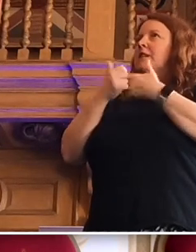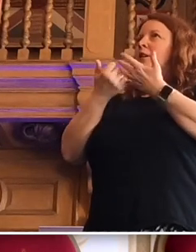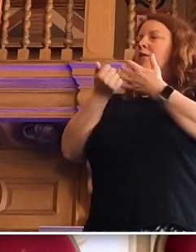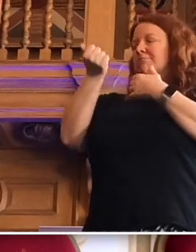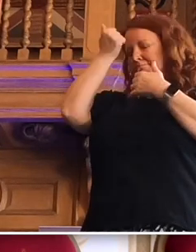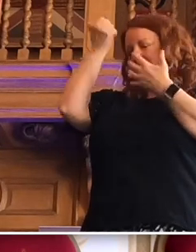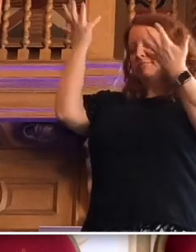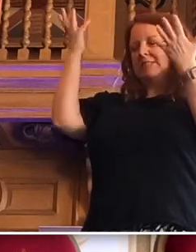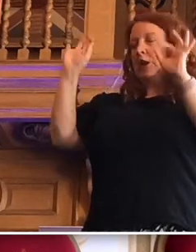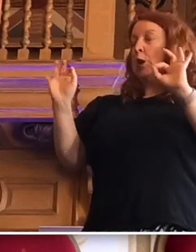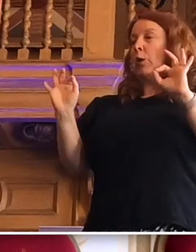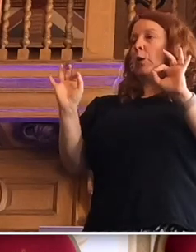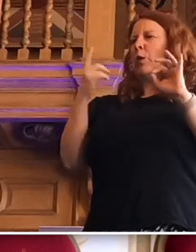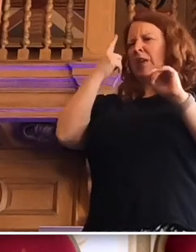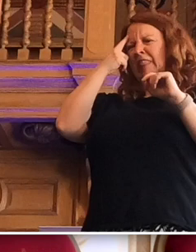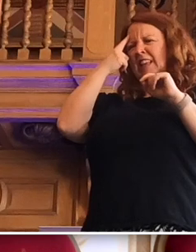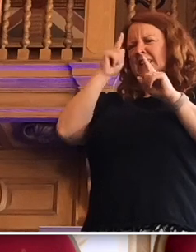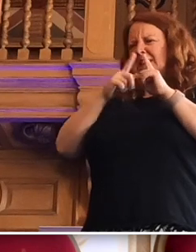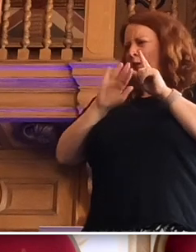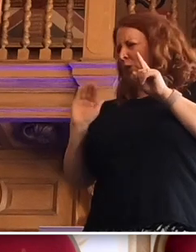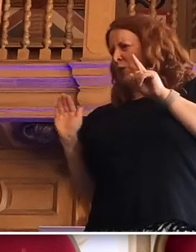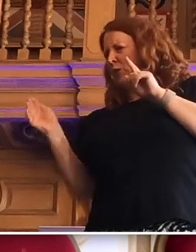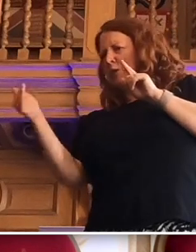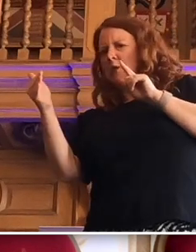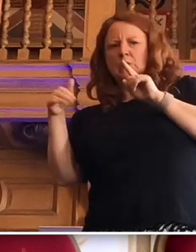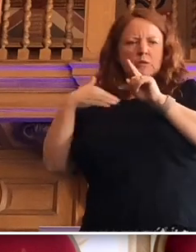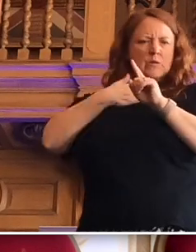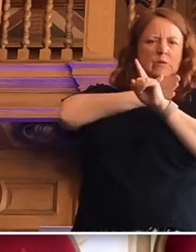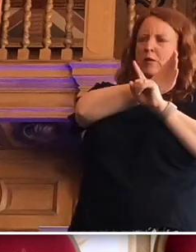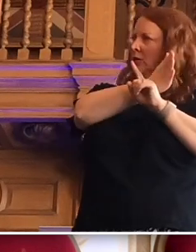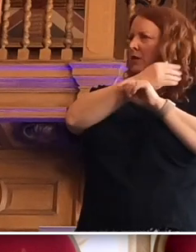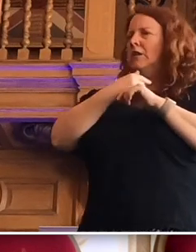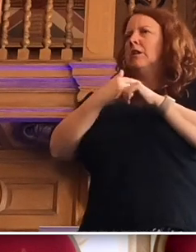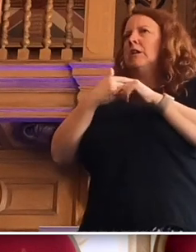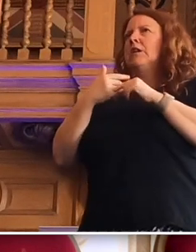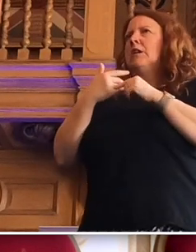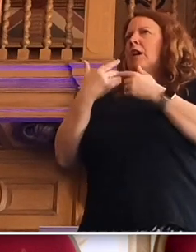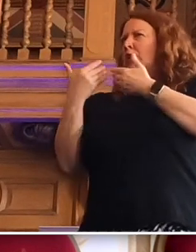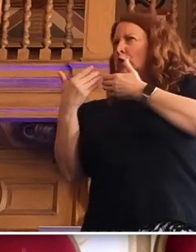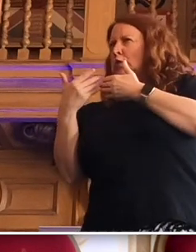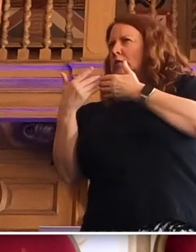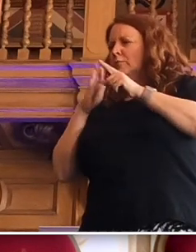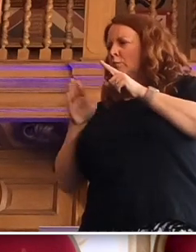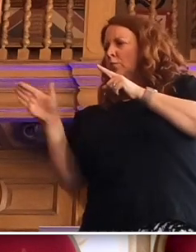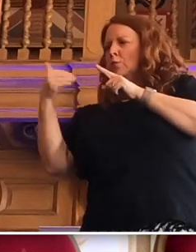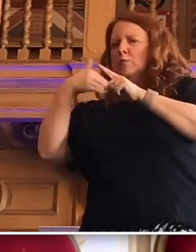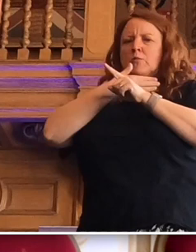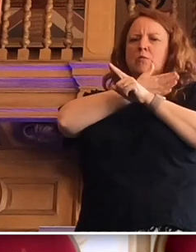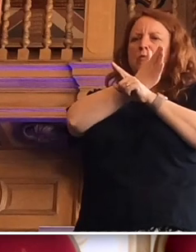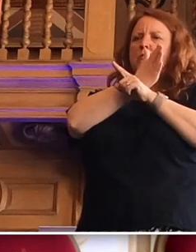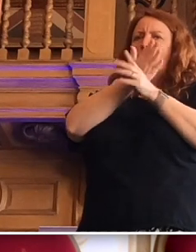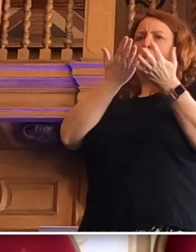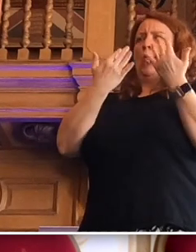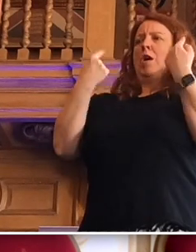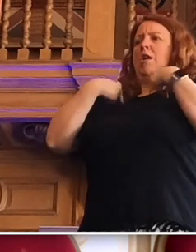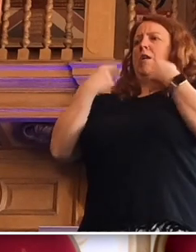head against the door, I look for doors that might open. And the doors that are opening and are welcoming